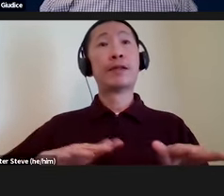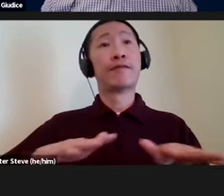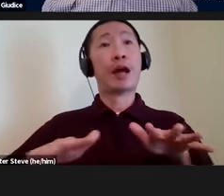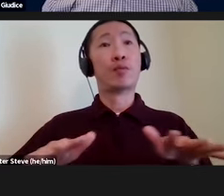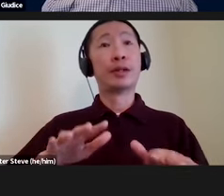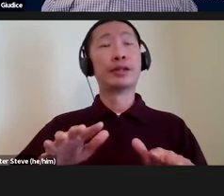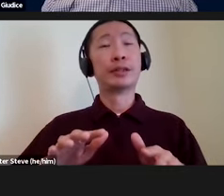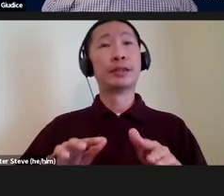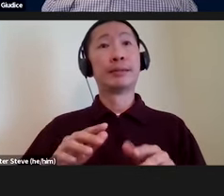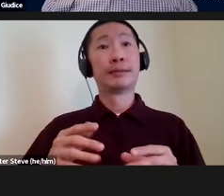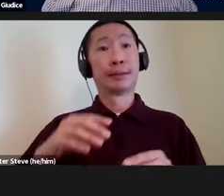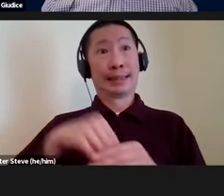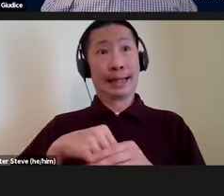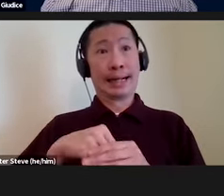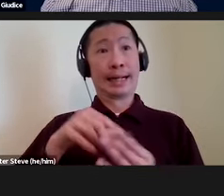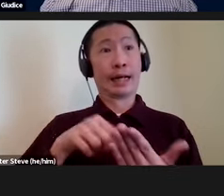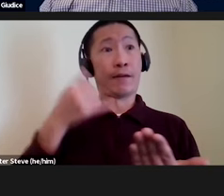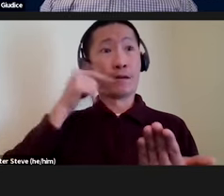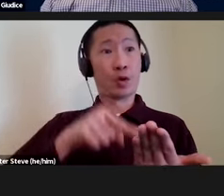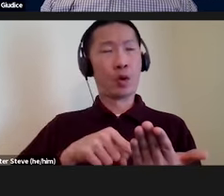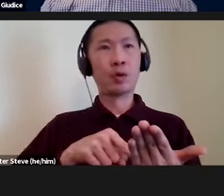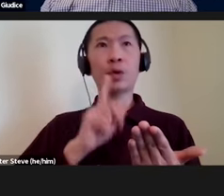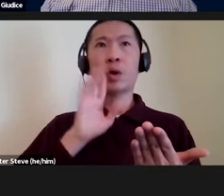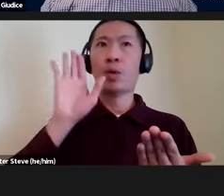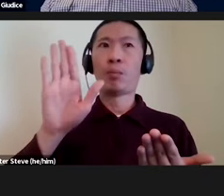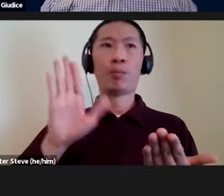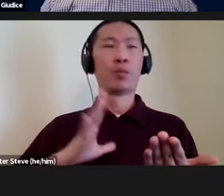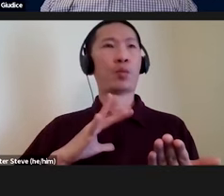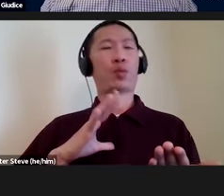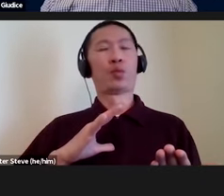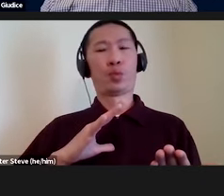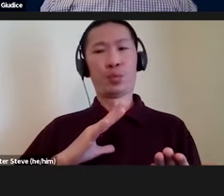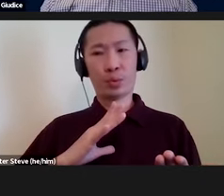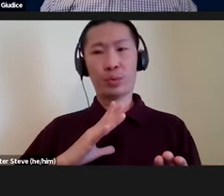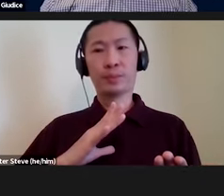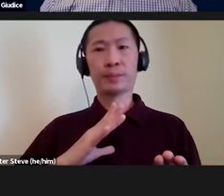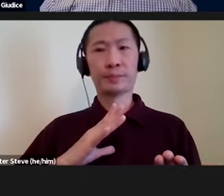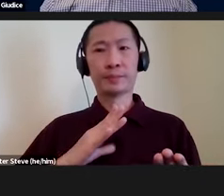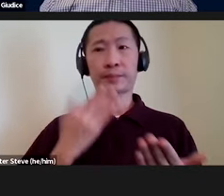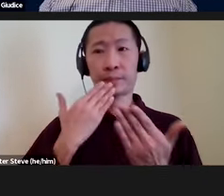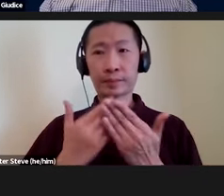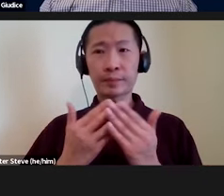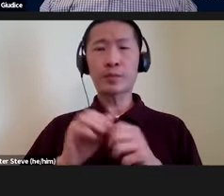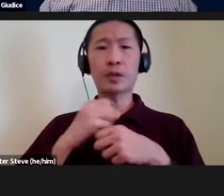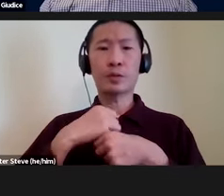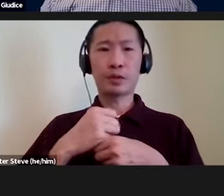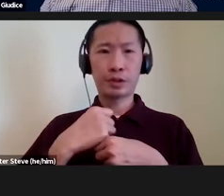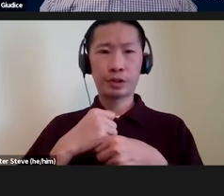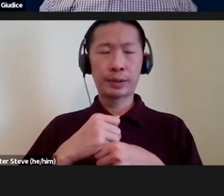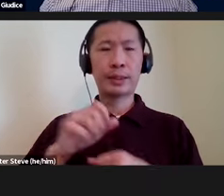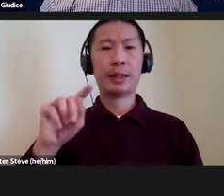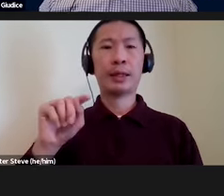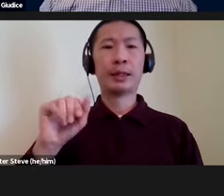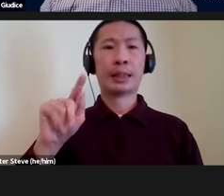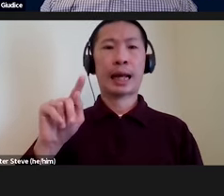that are in phones, for instance, are actually amazingly good at generating tactile